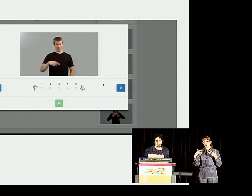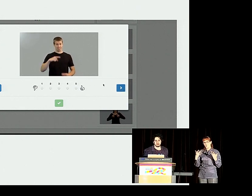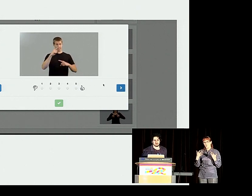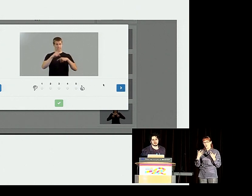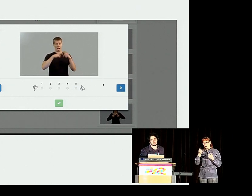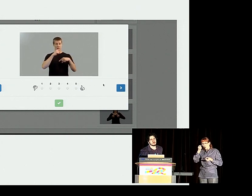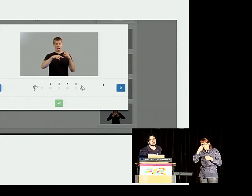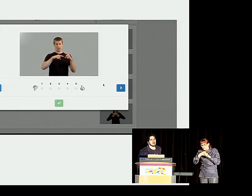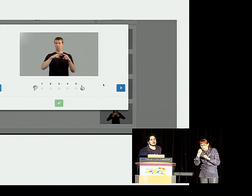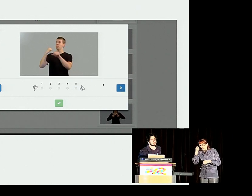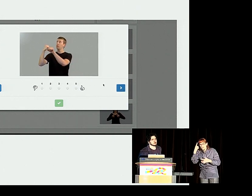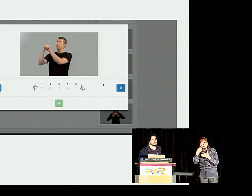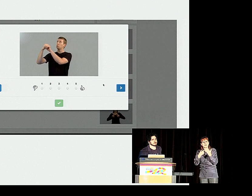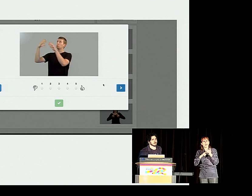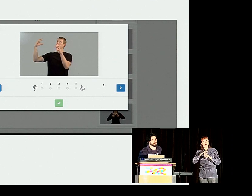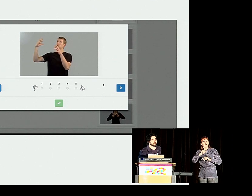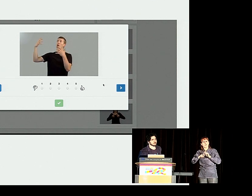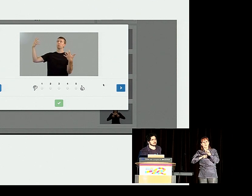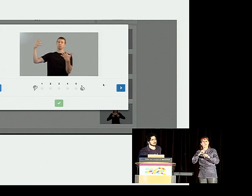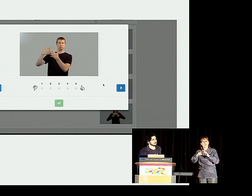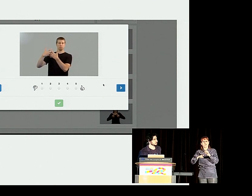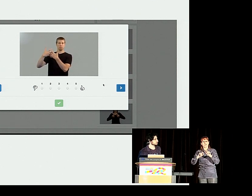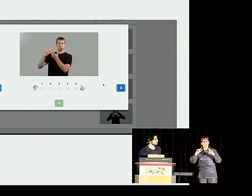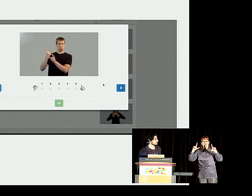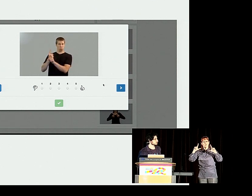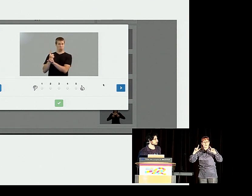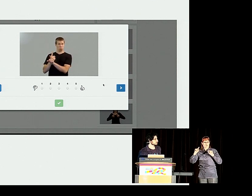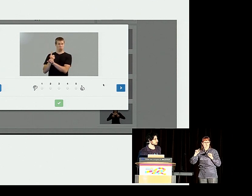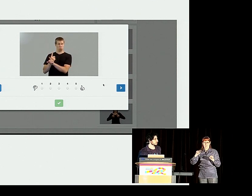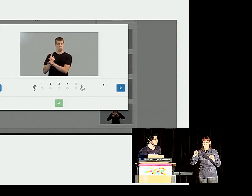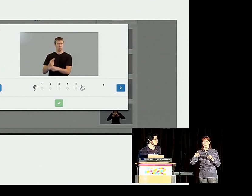We use, as many as you can see, a Lycra system.